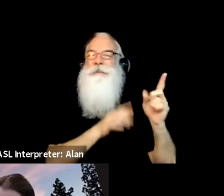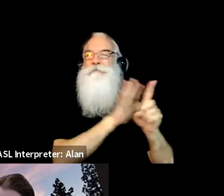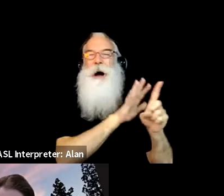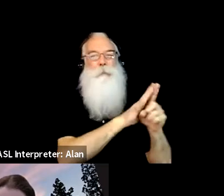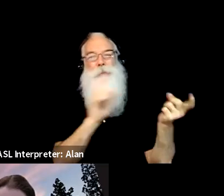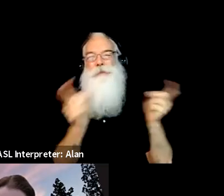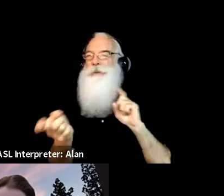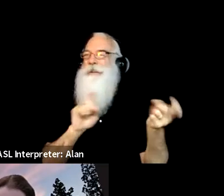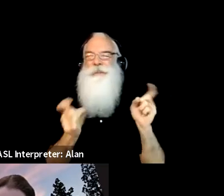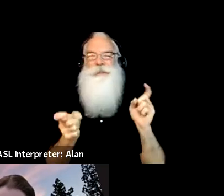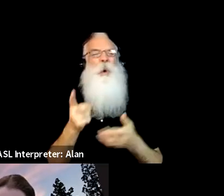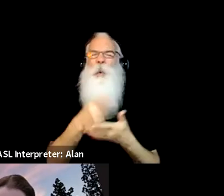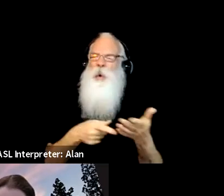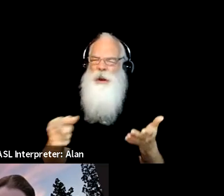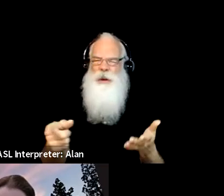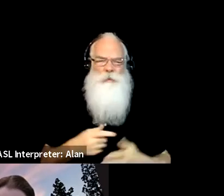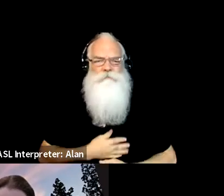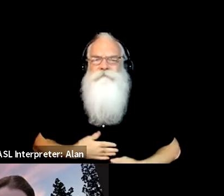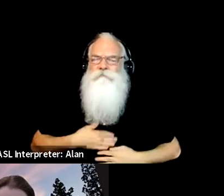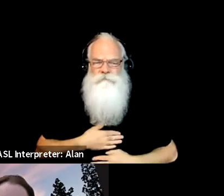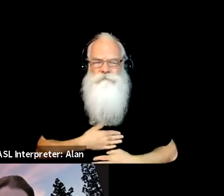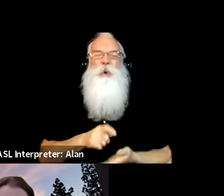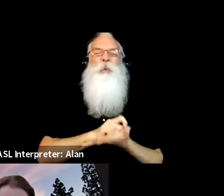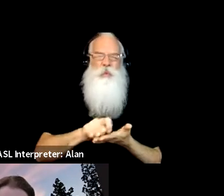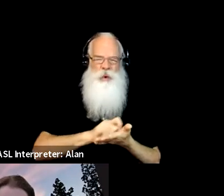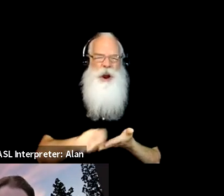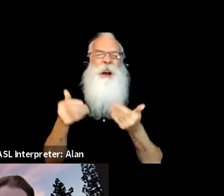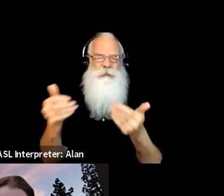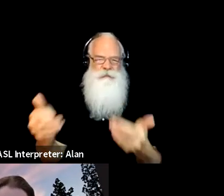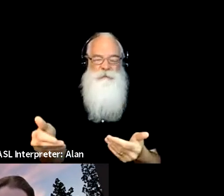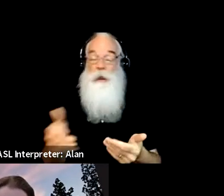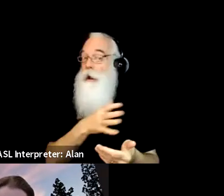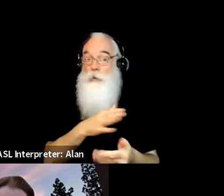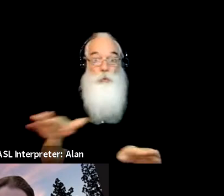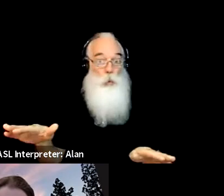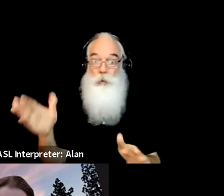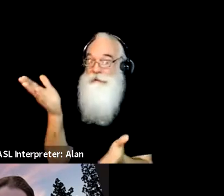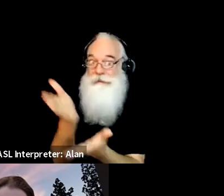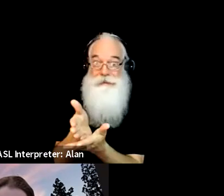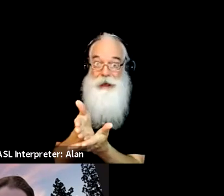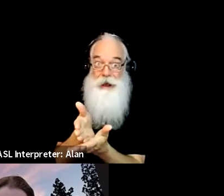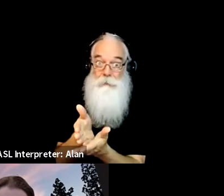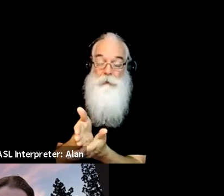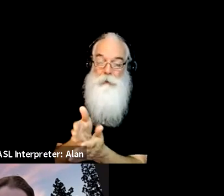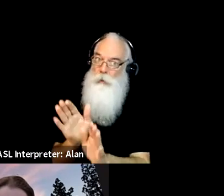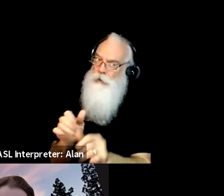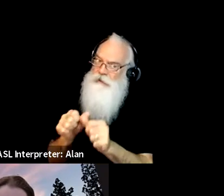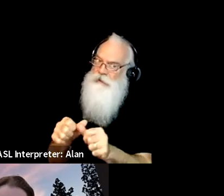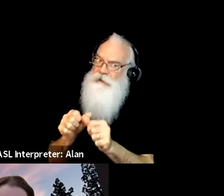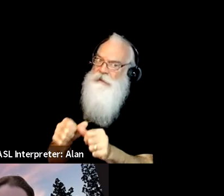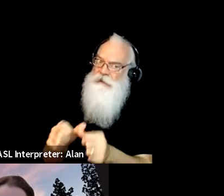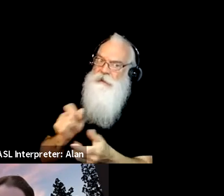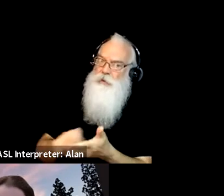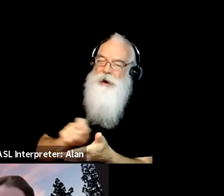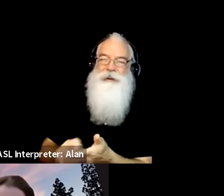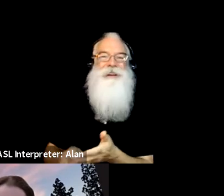be super perseverant, you know, it, it really hurts when people don't like what you write, you